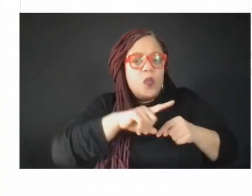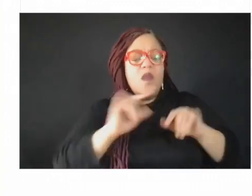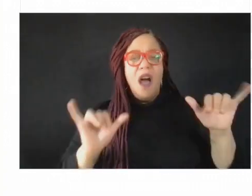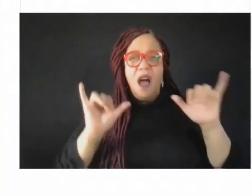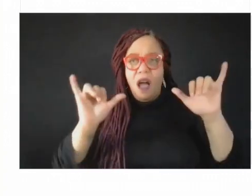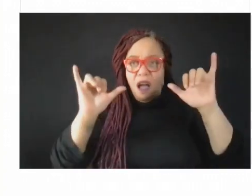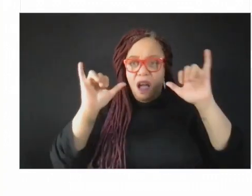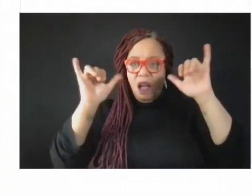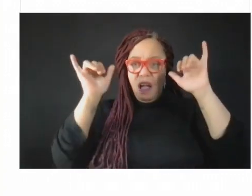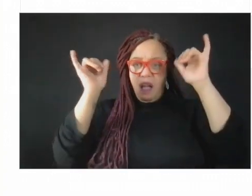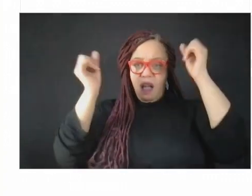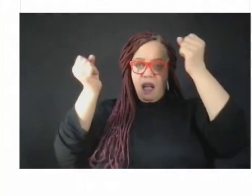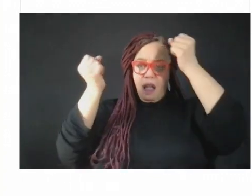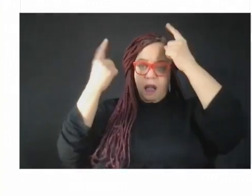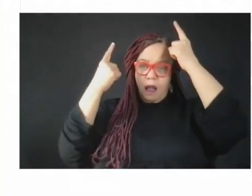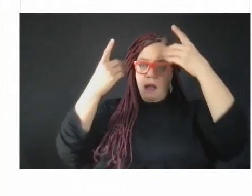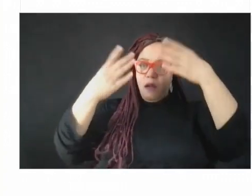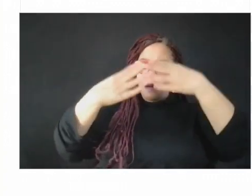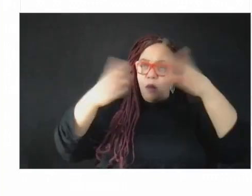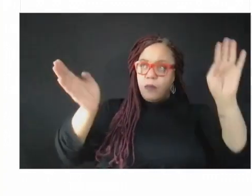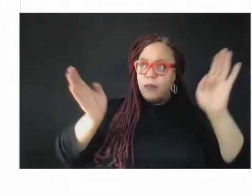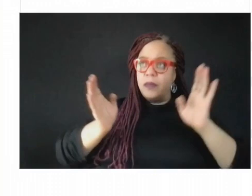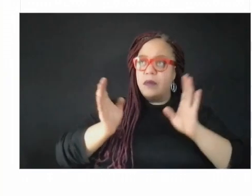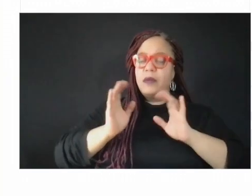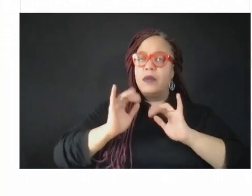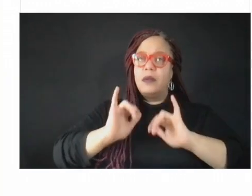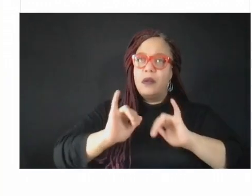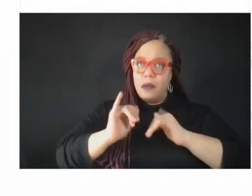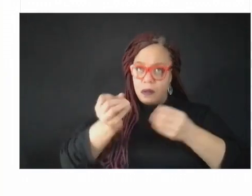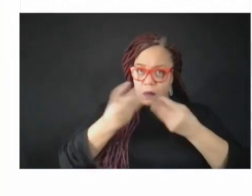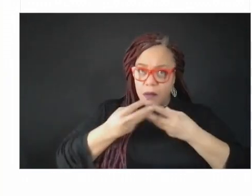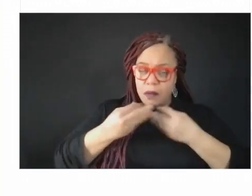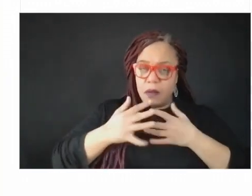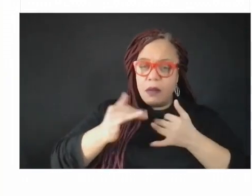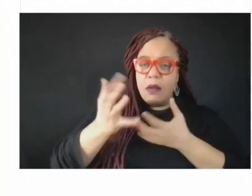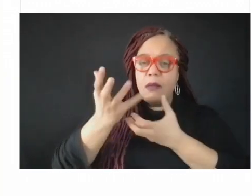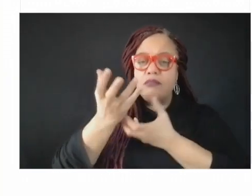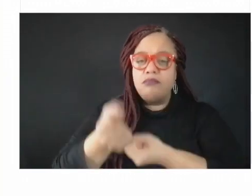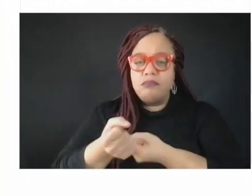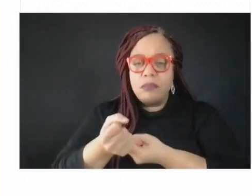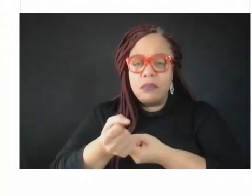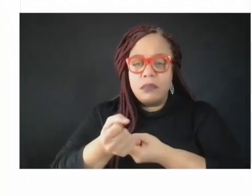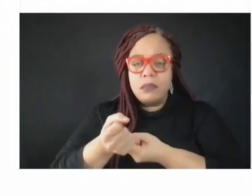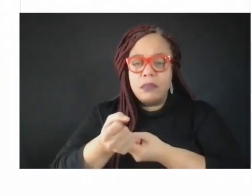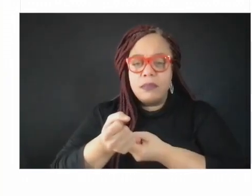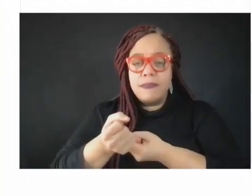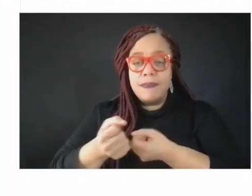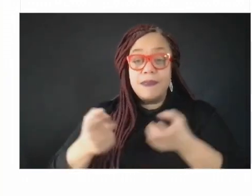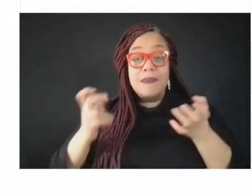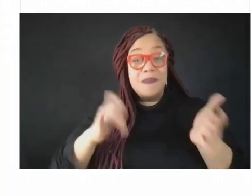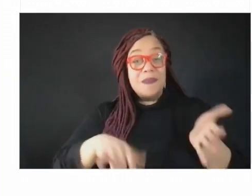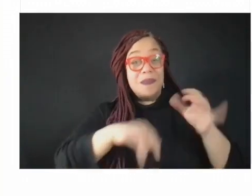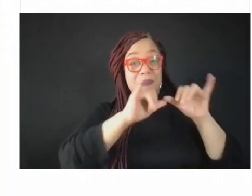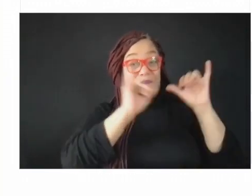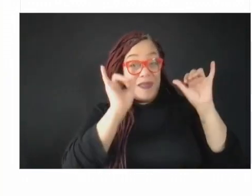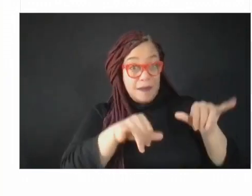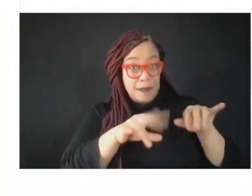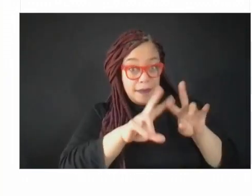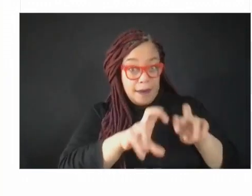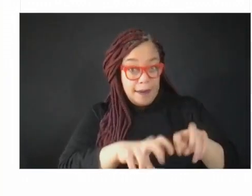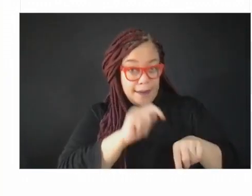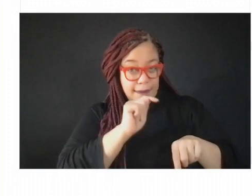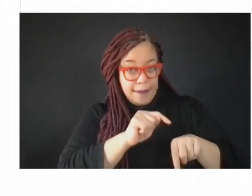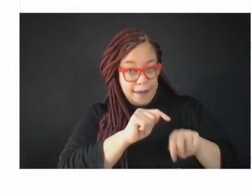time in public health schools, as many of you know, talking about systems analysis in deep ways, talking about politics and history,